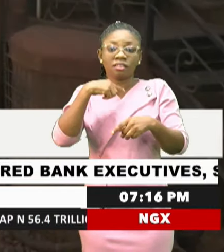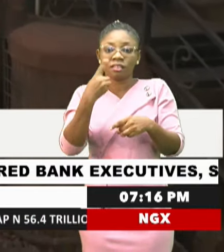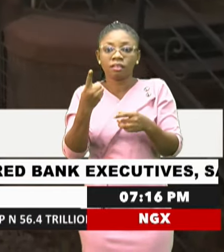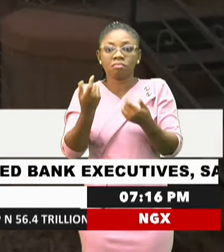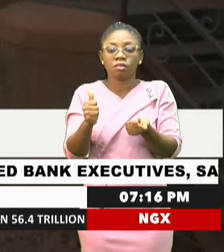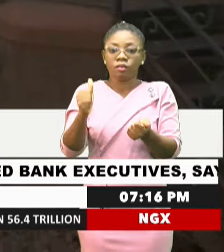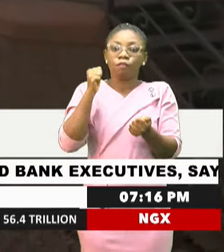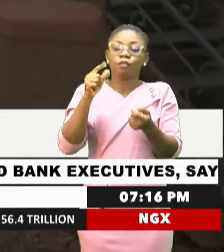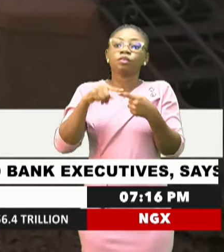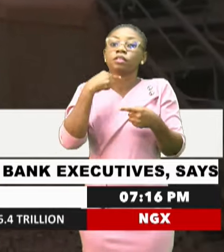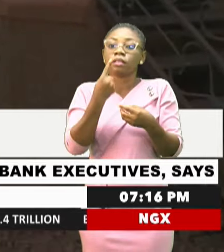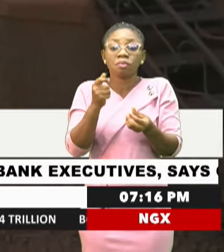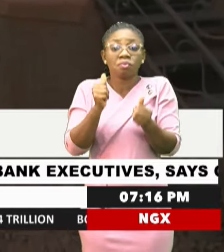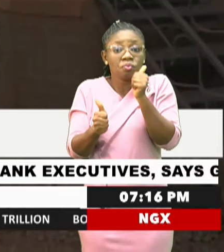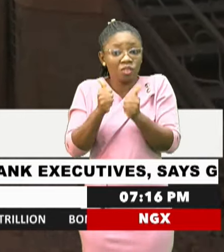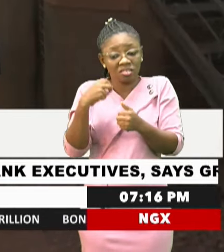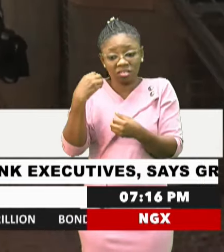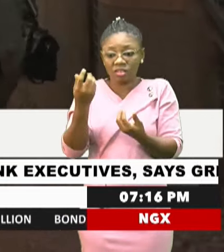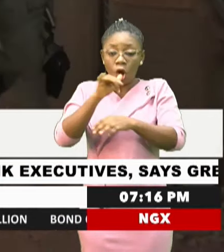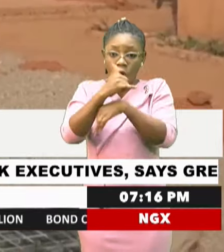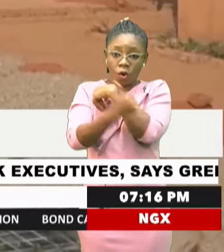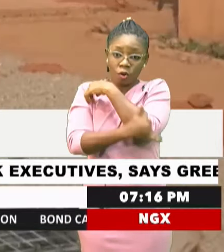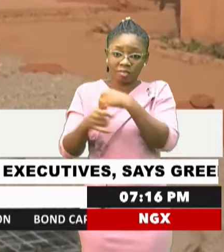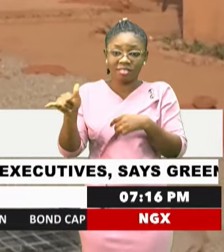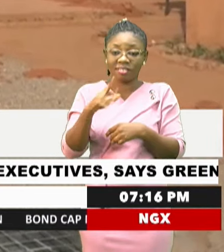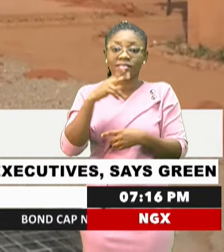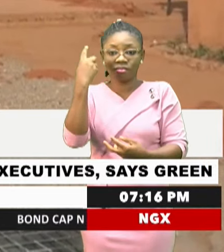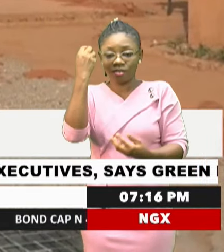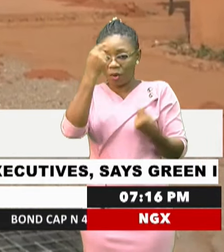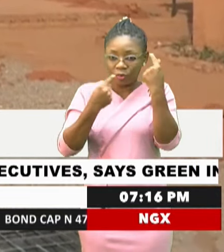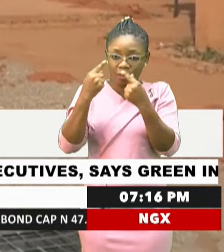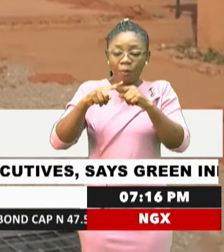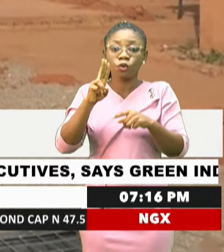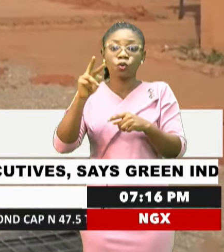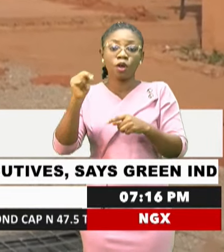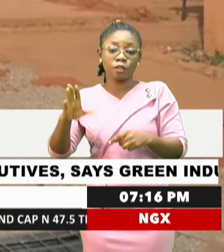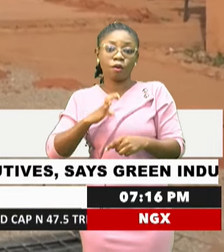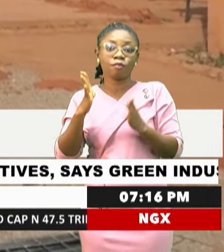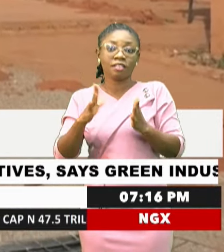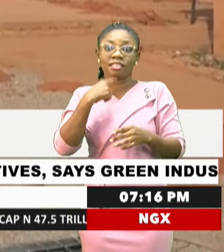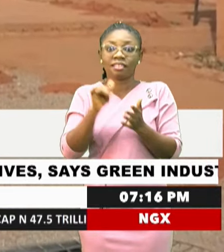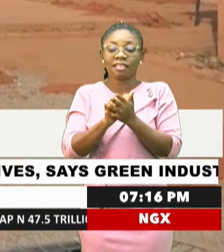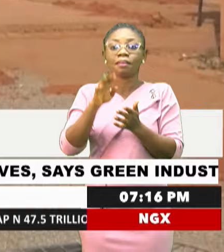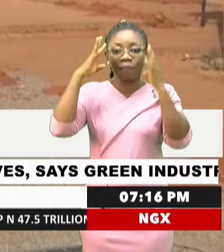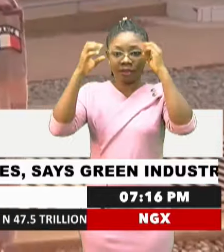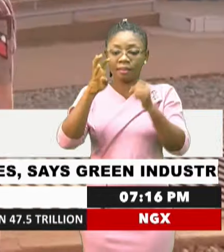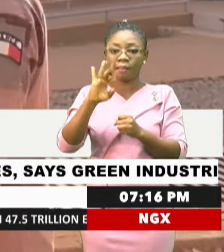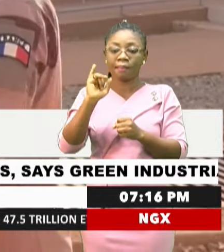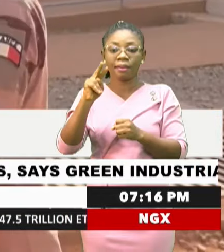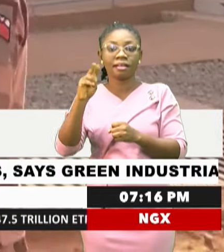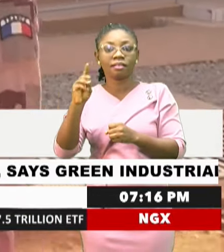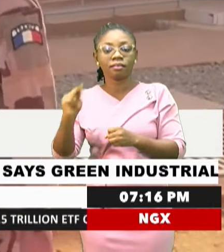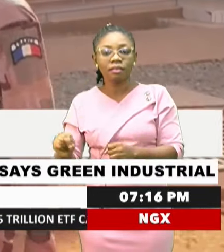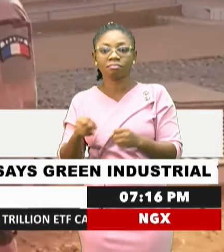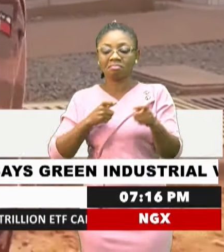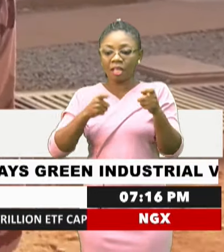countries were under consideration, but a U.S. official revealed that President Joe Biden's administration has